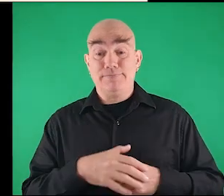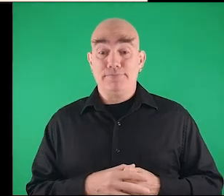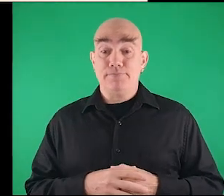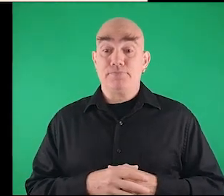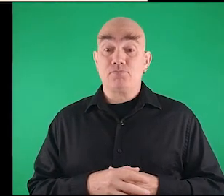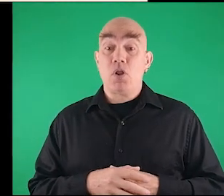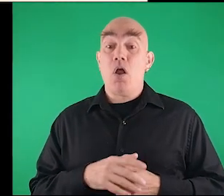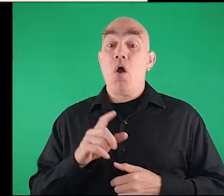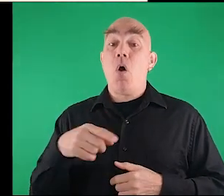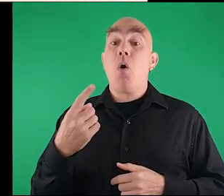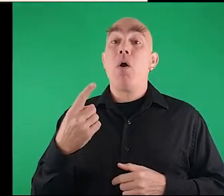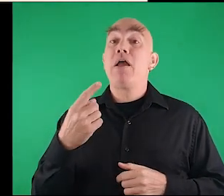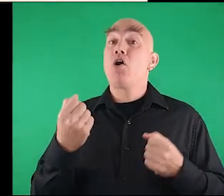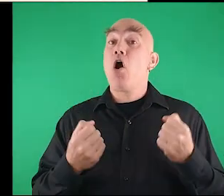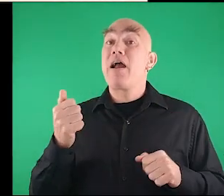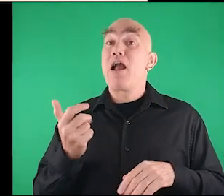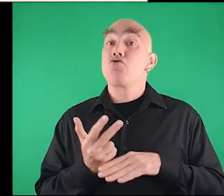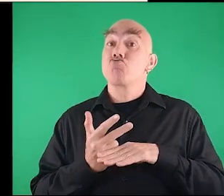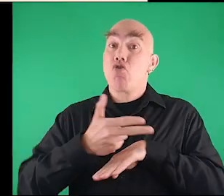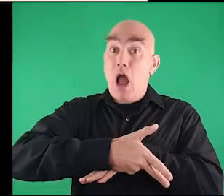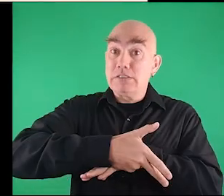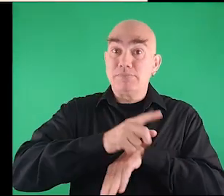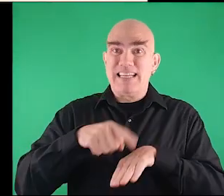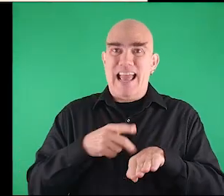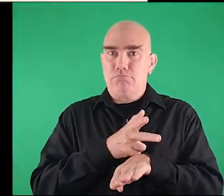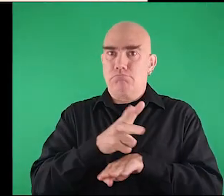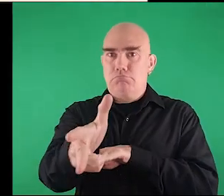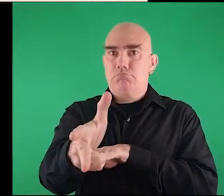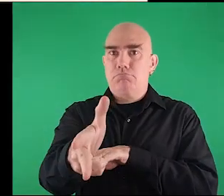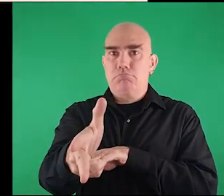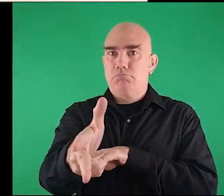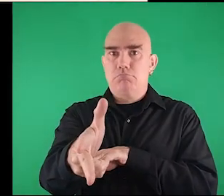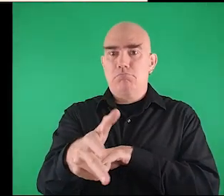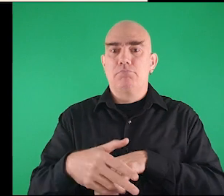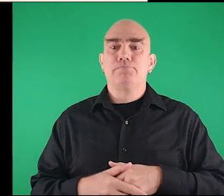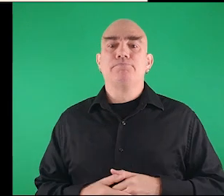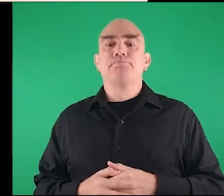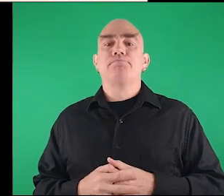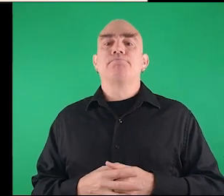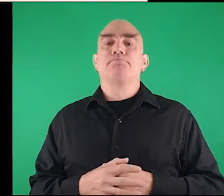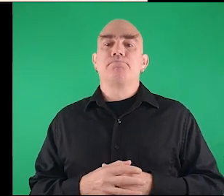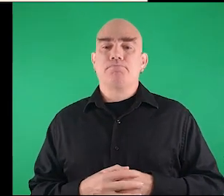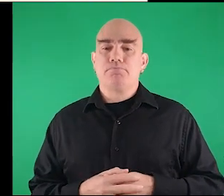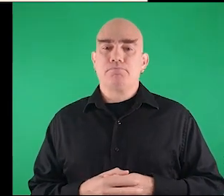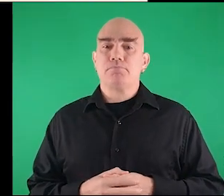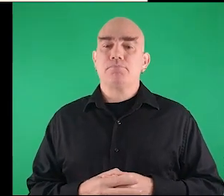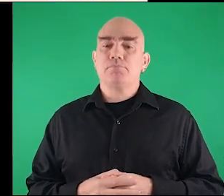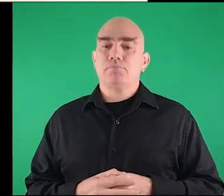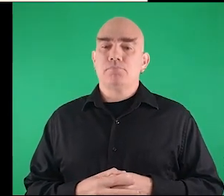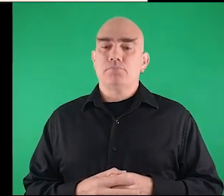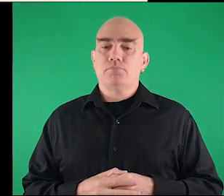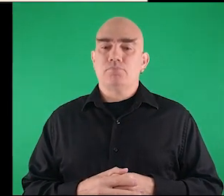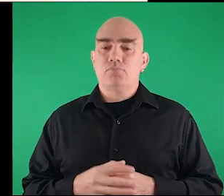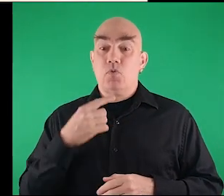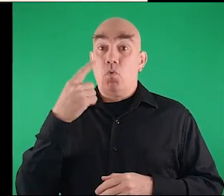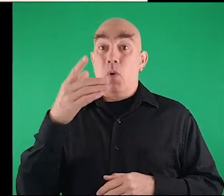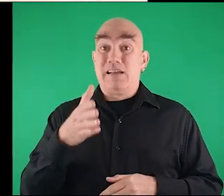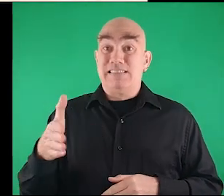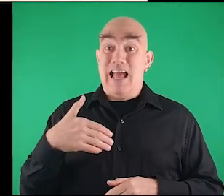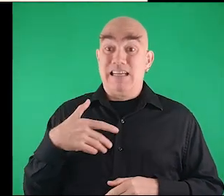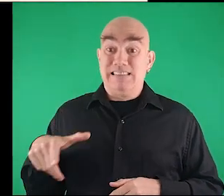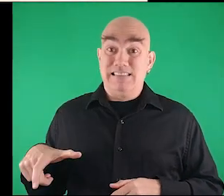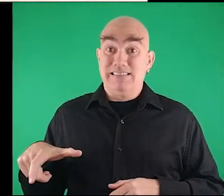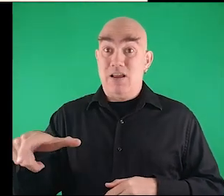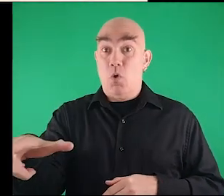Yes. Yes. Yes. Only cars can cross but not go on it. Along this. For one